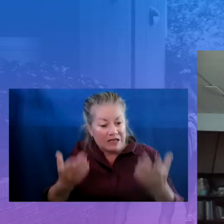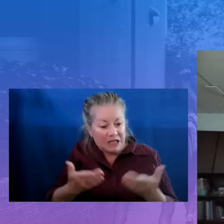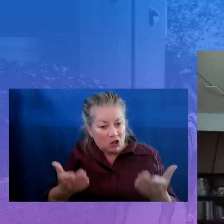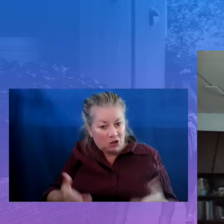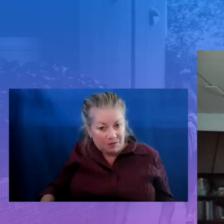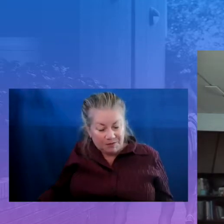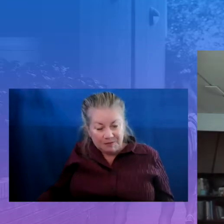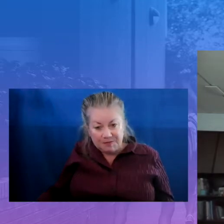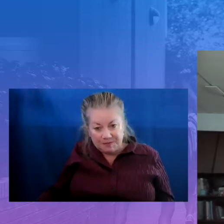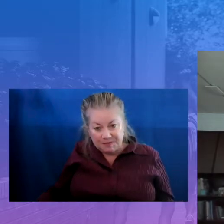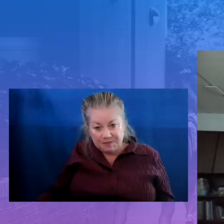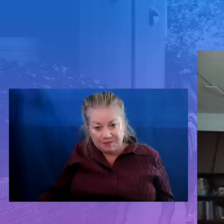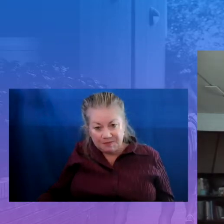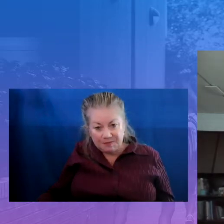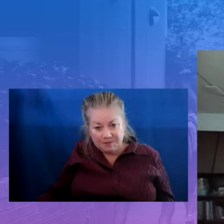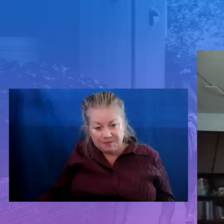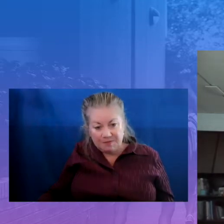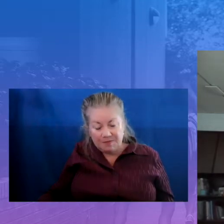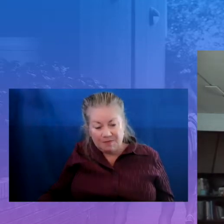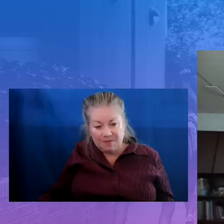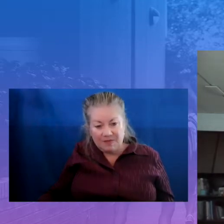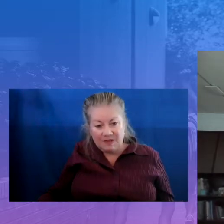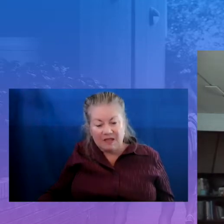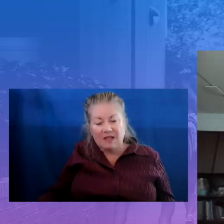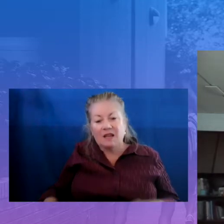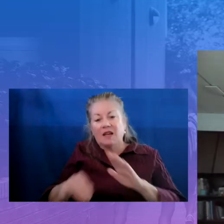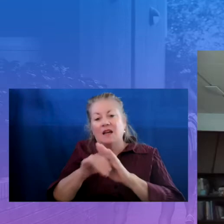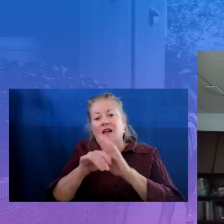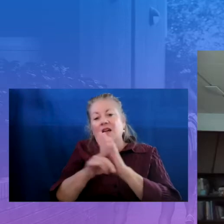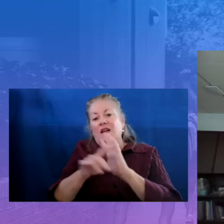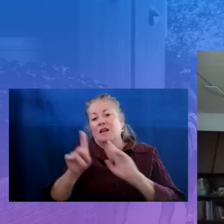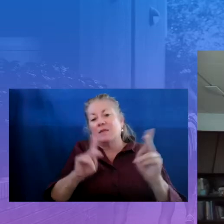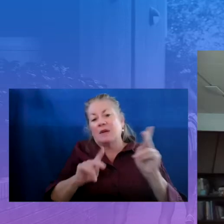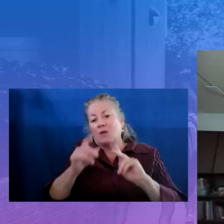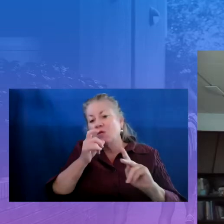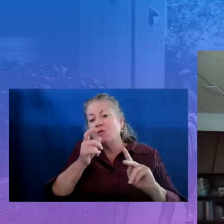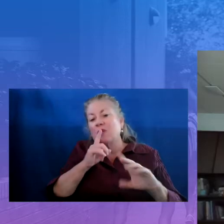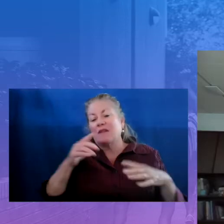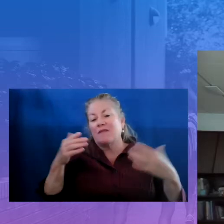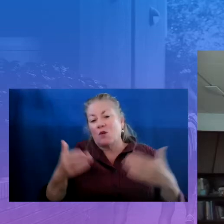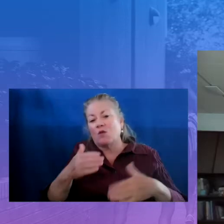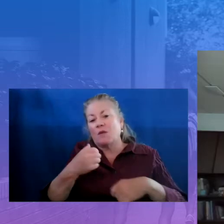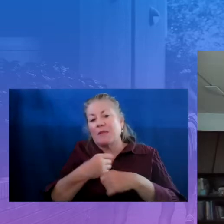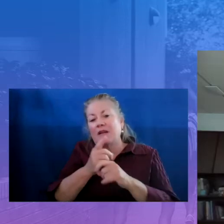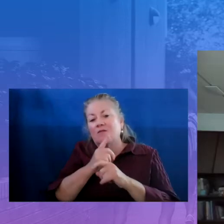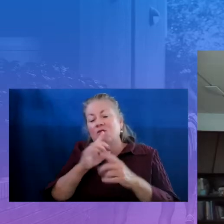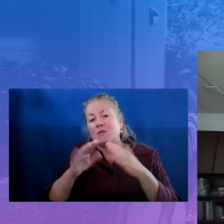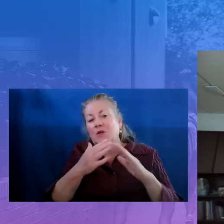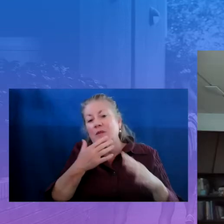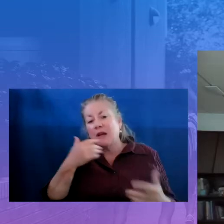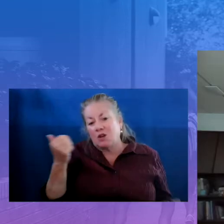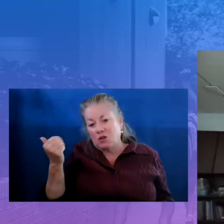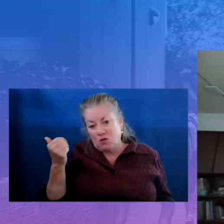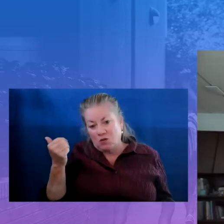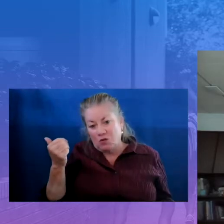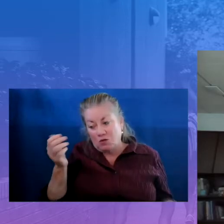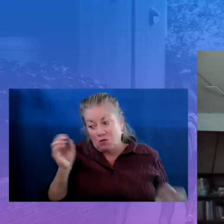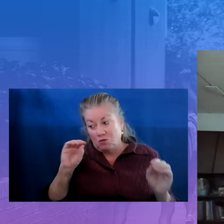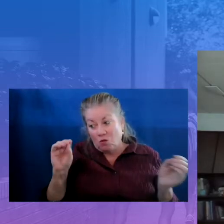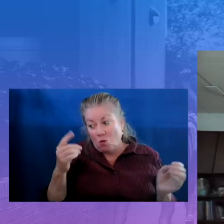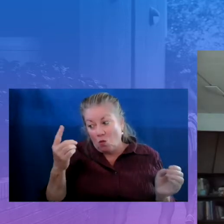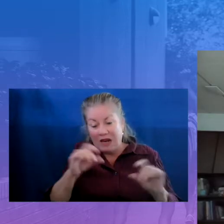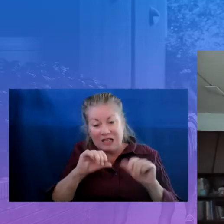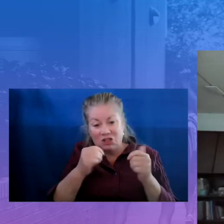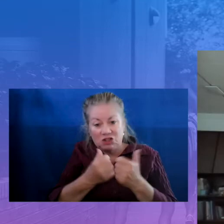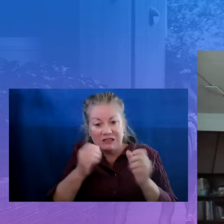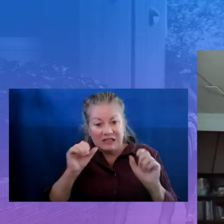Really identifying those people that are really focused on making your community better because no one agency can do it